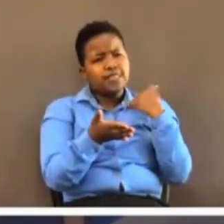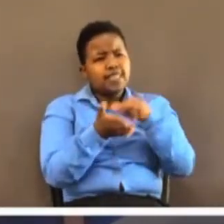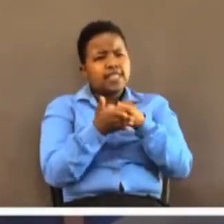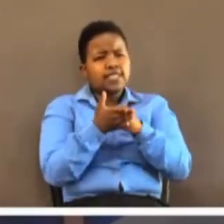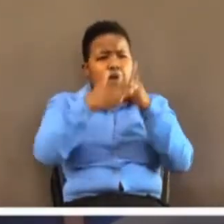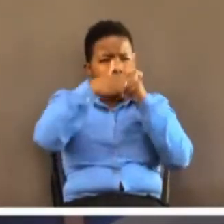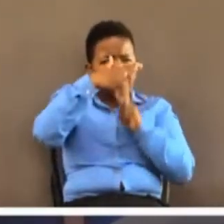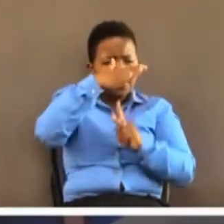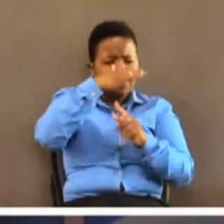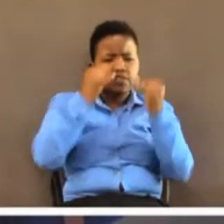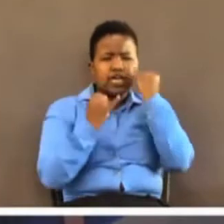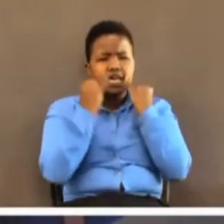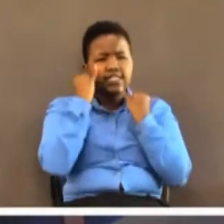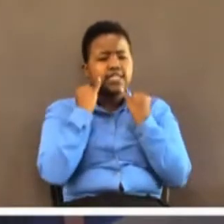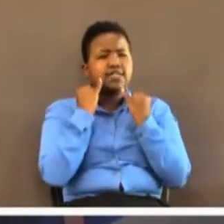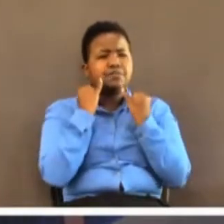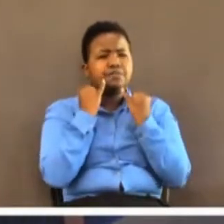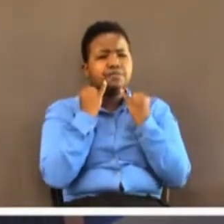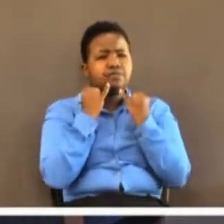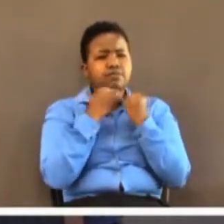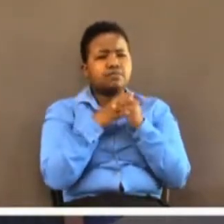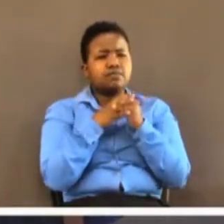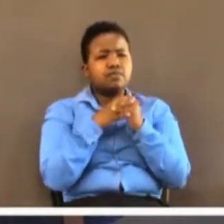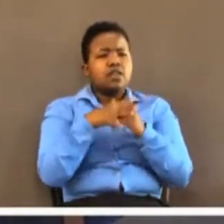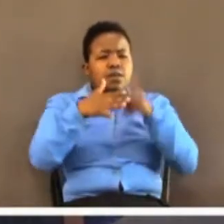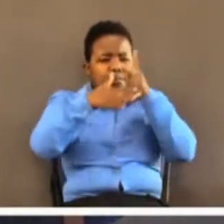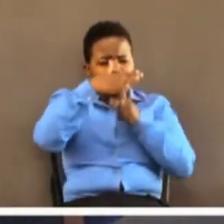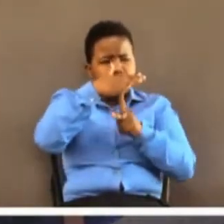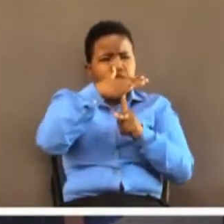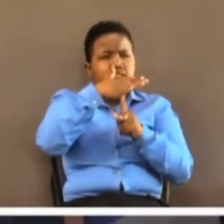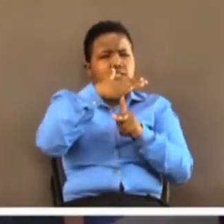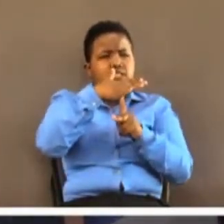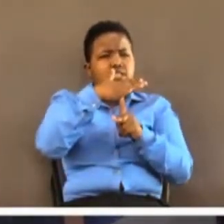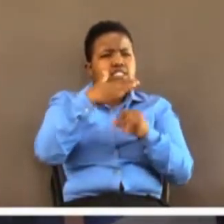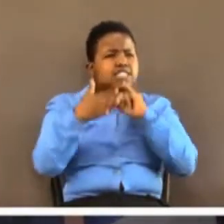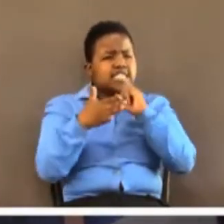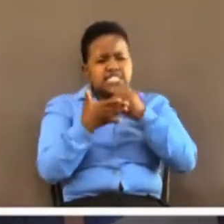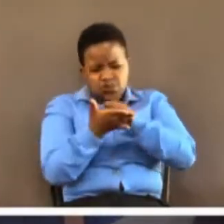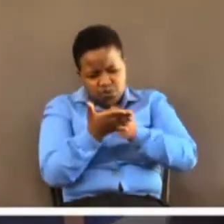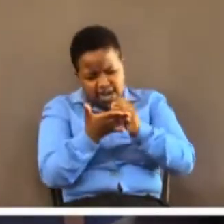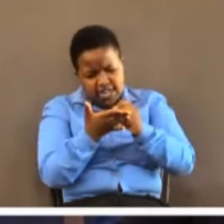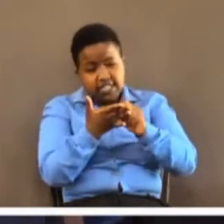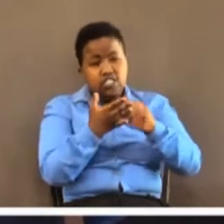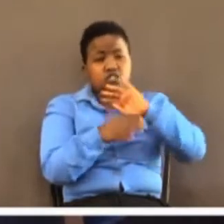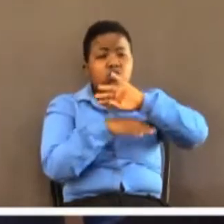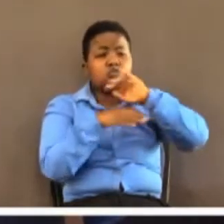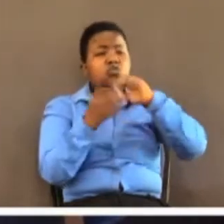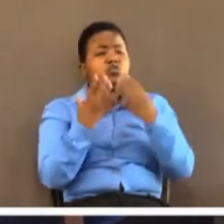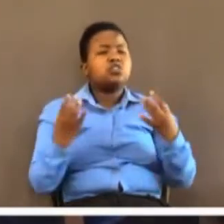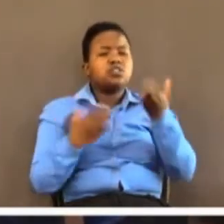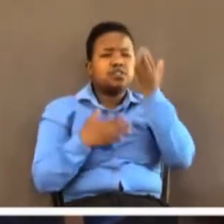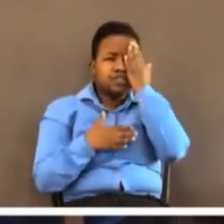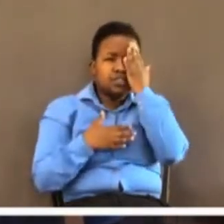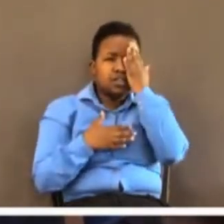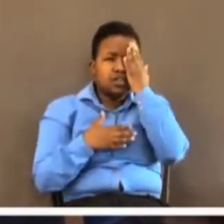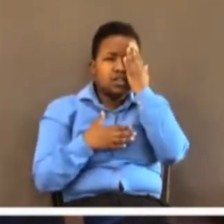Isaiah. Now, the prophet is writing to the children of Israel at a